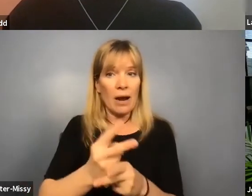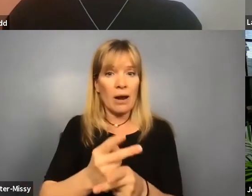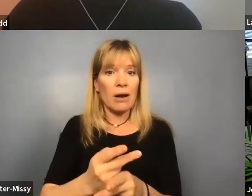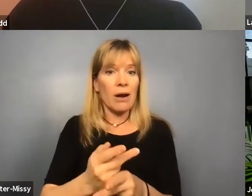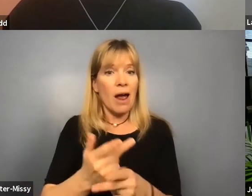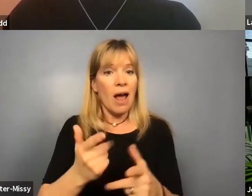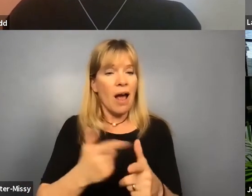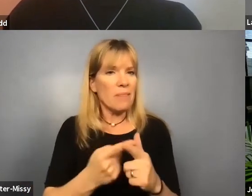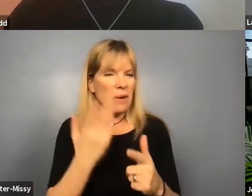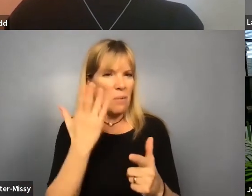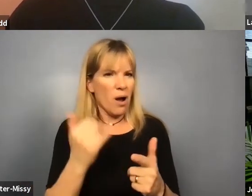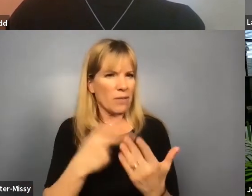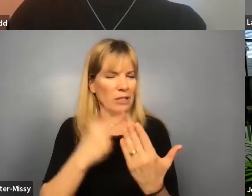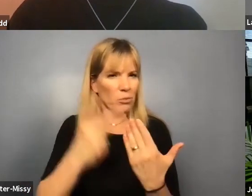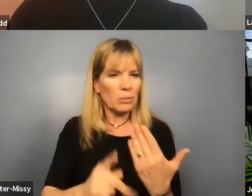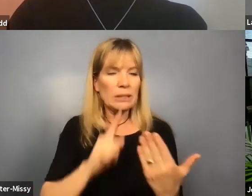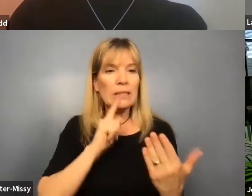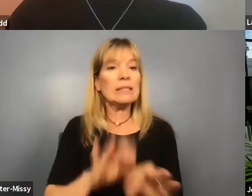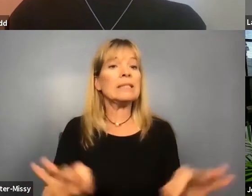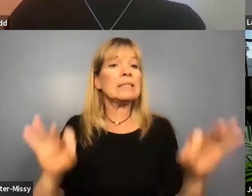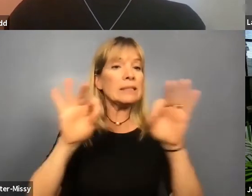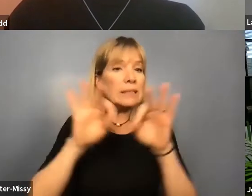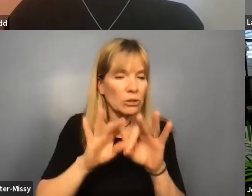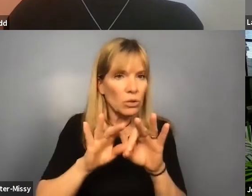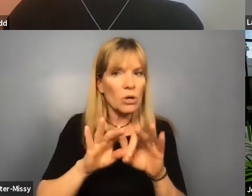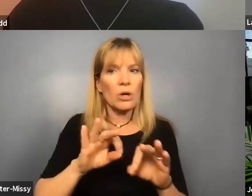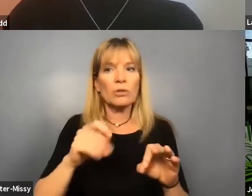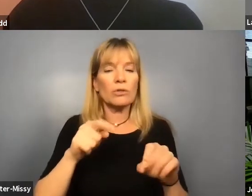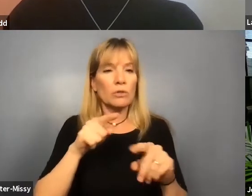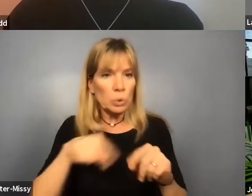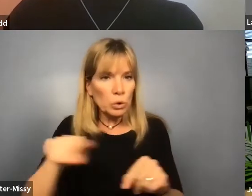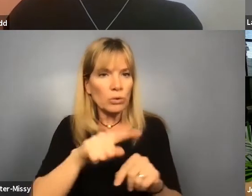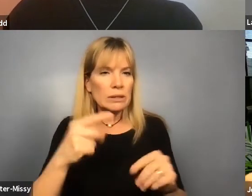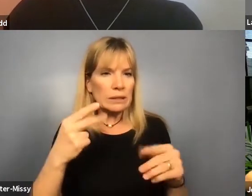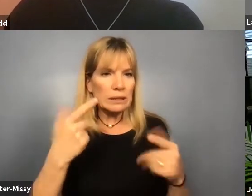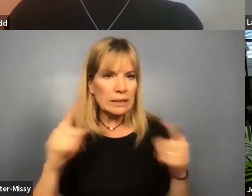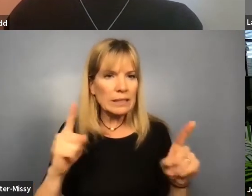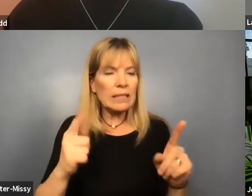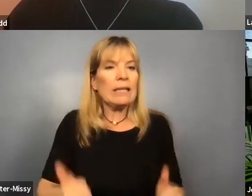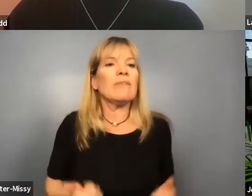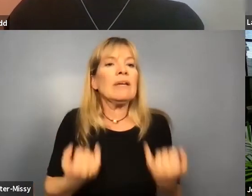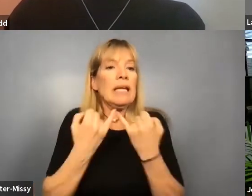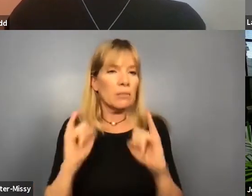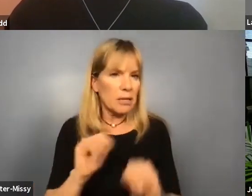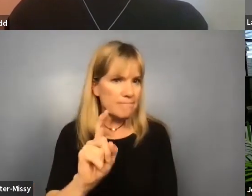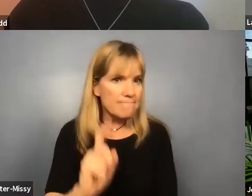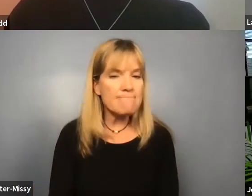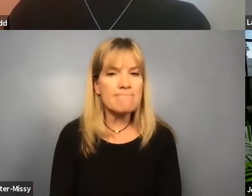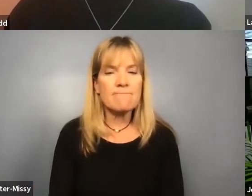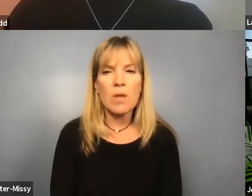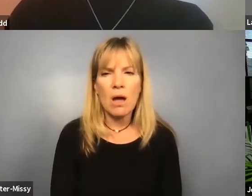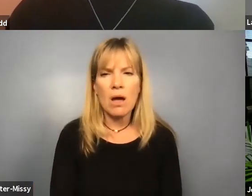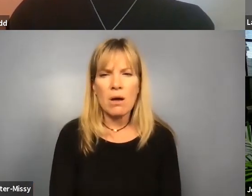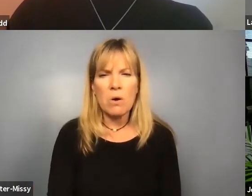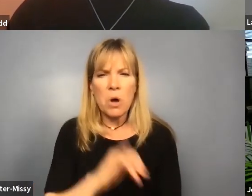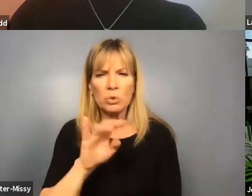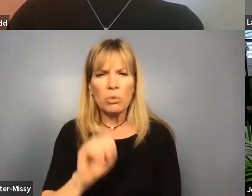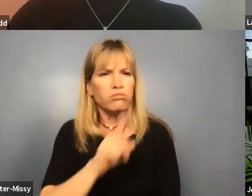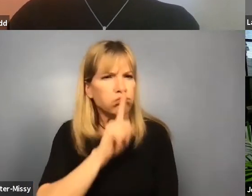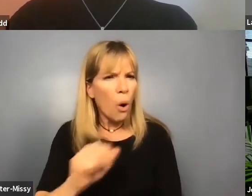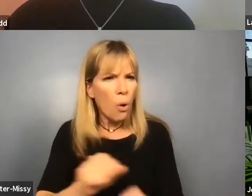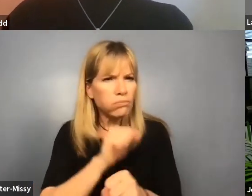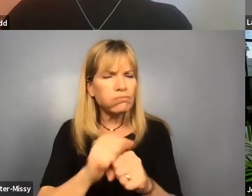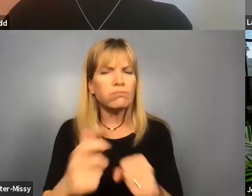and why this program is essential to you successfully living independently? Yes, absolutely. Um,